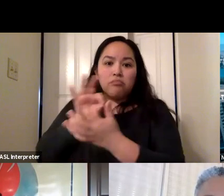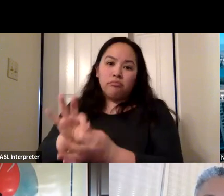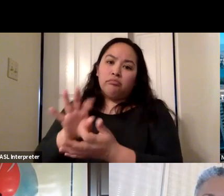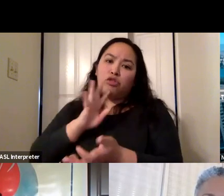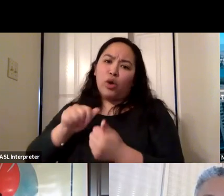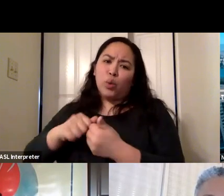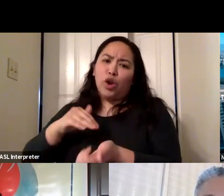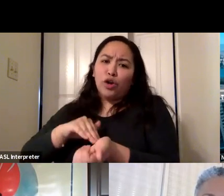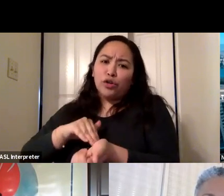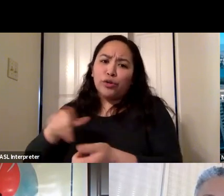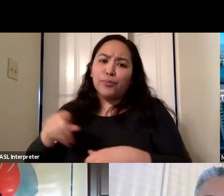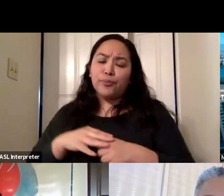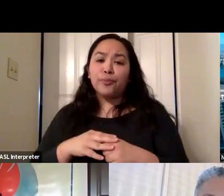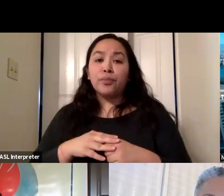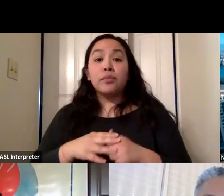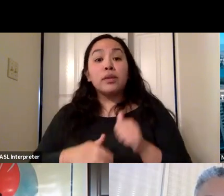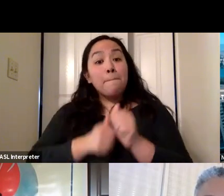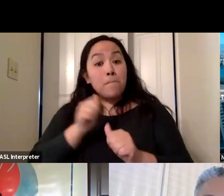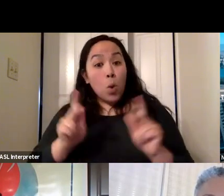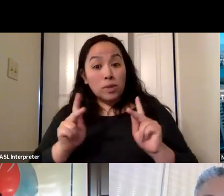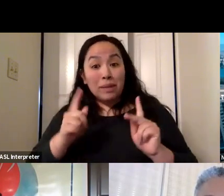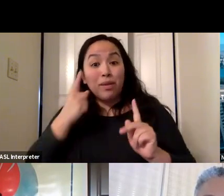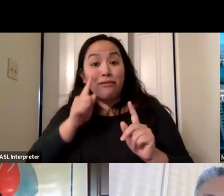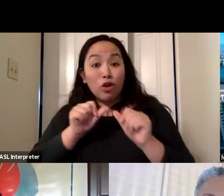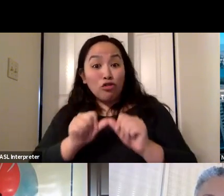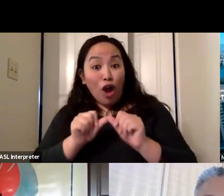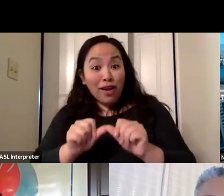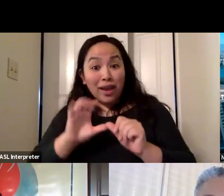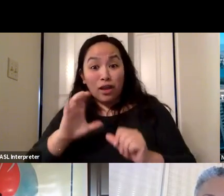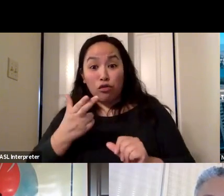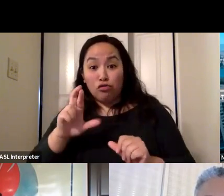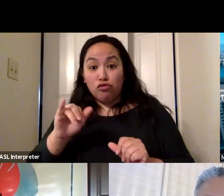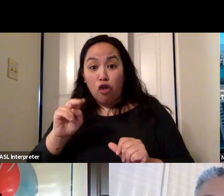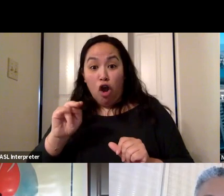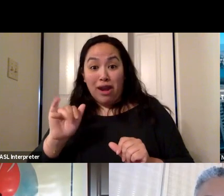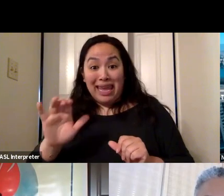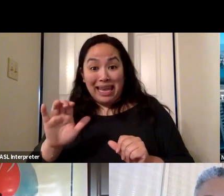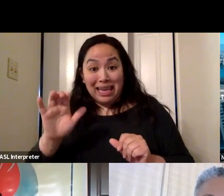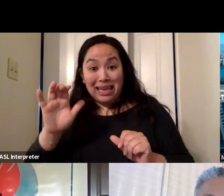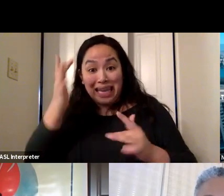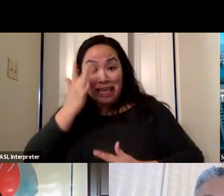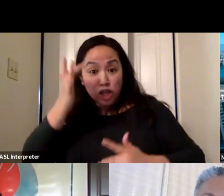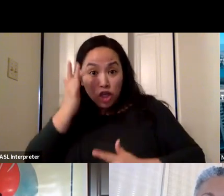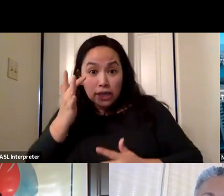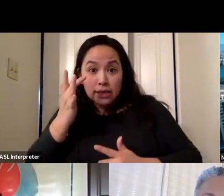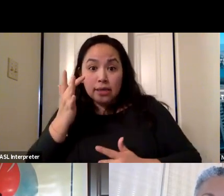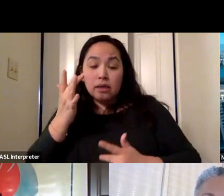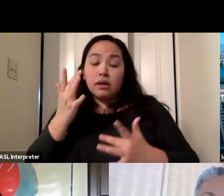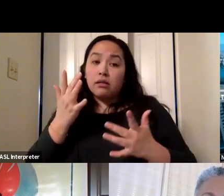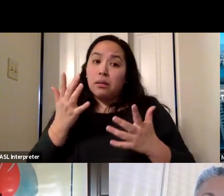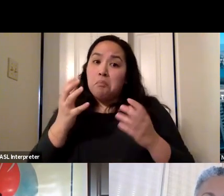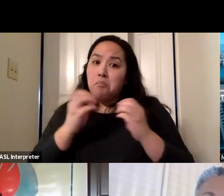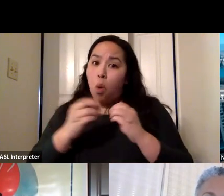majority of people. Any chronic conditions that you may have put you at much higher risk of doing poorly with covid and